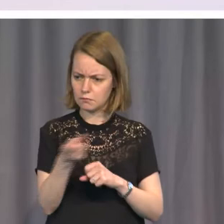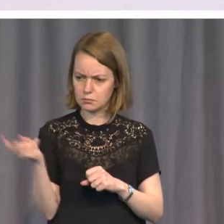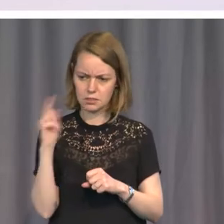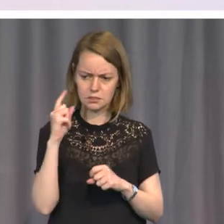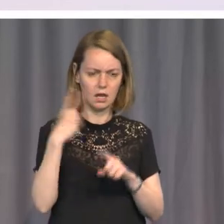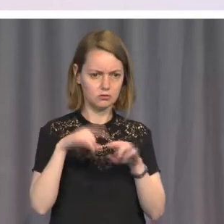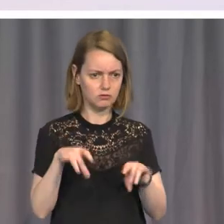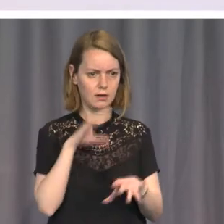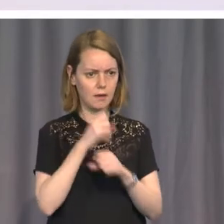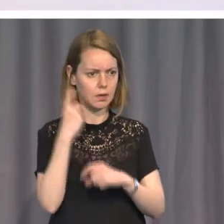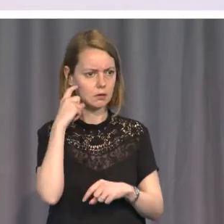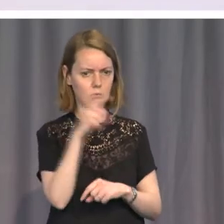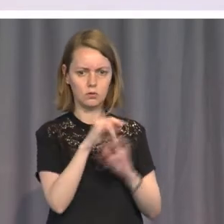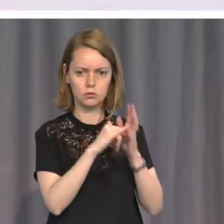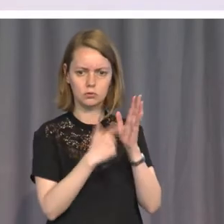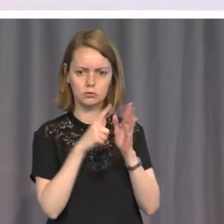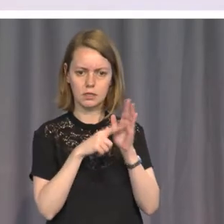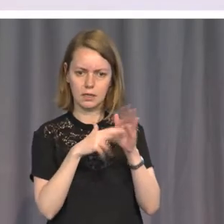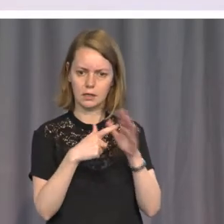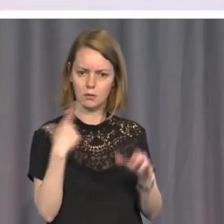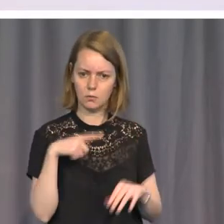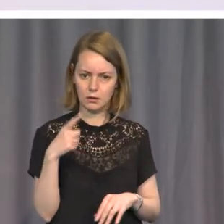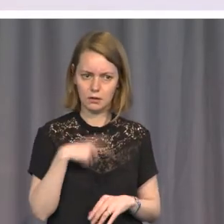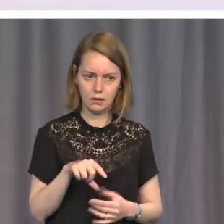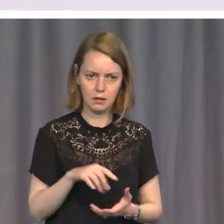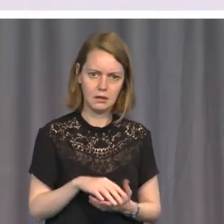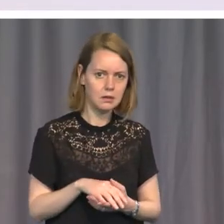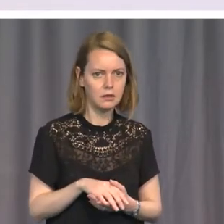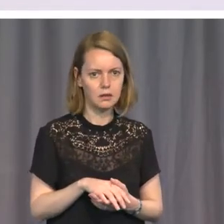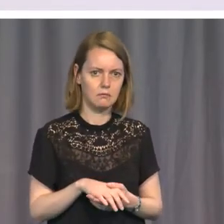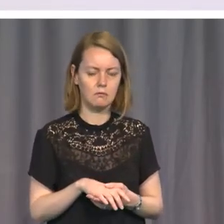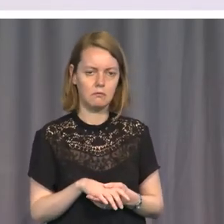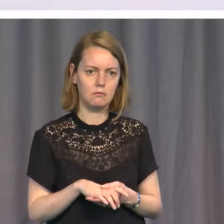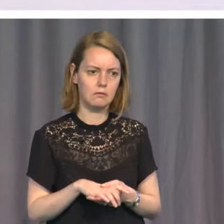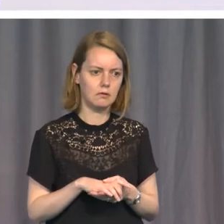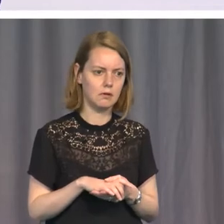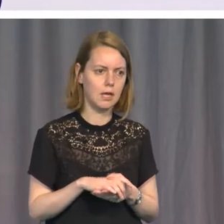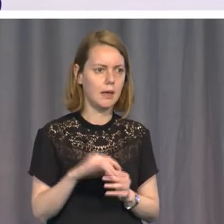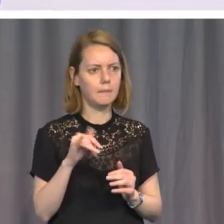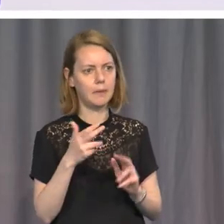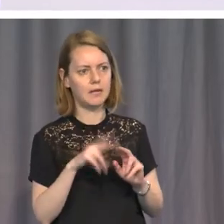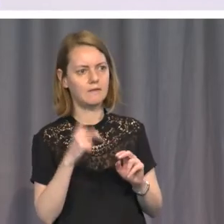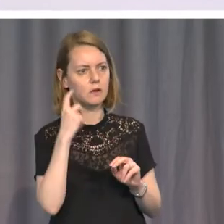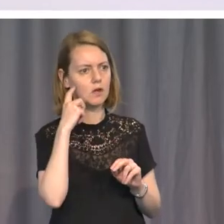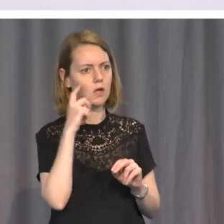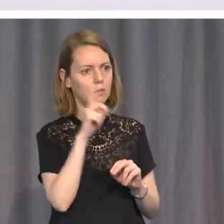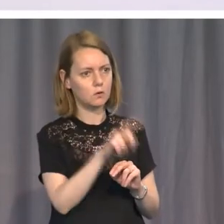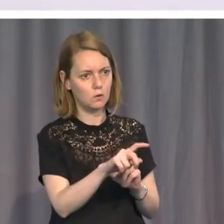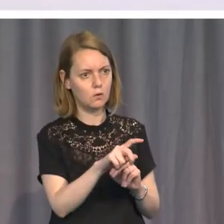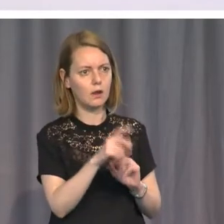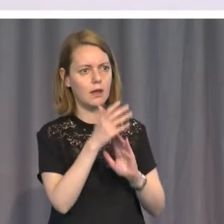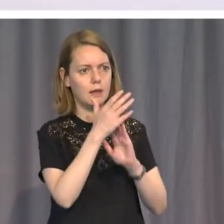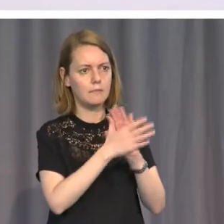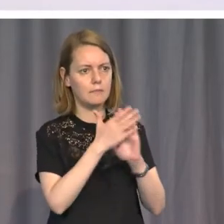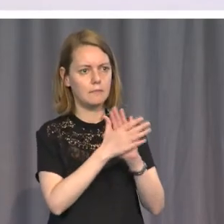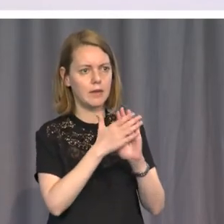governments, that this will somehow help to stop Tamil asylum seekers.